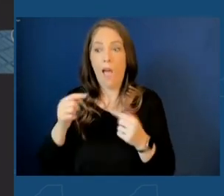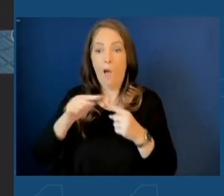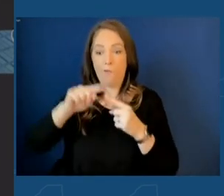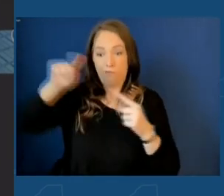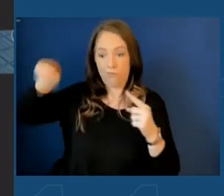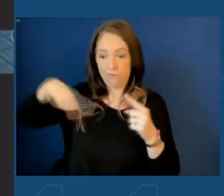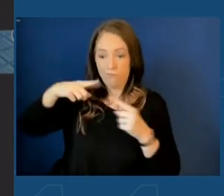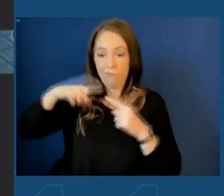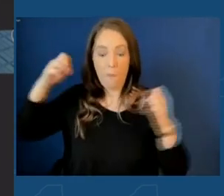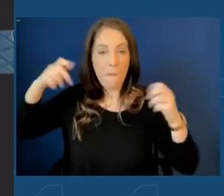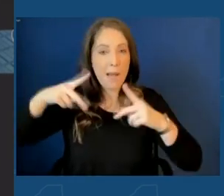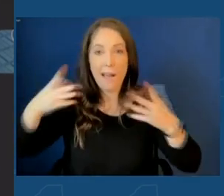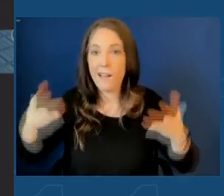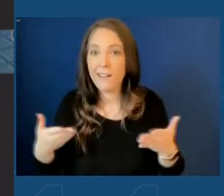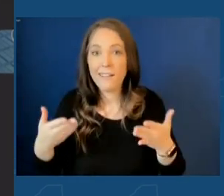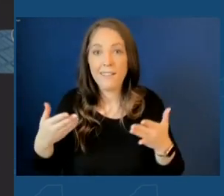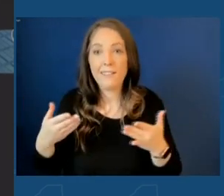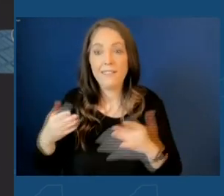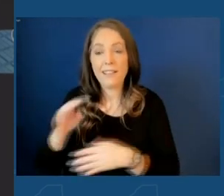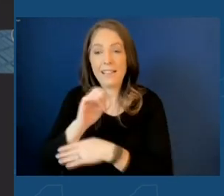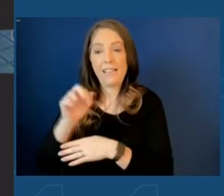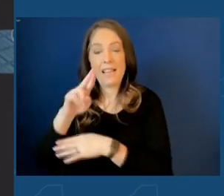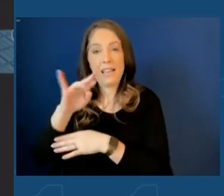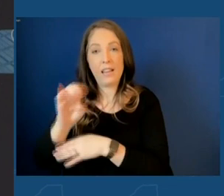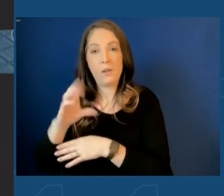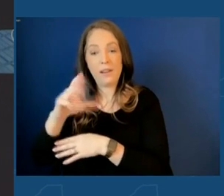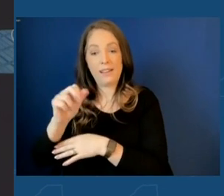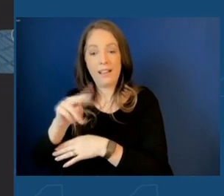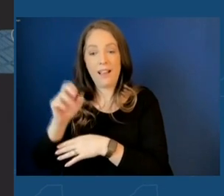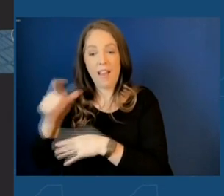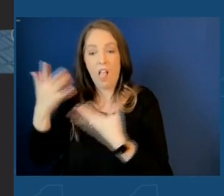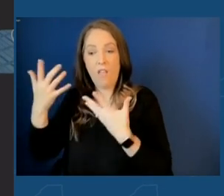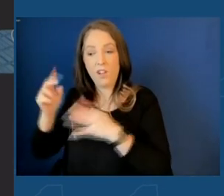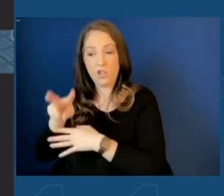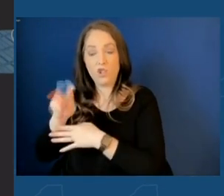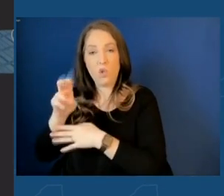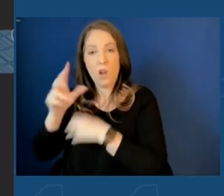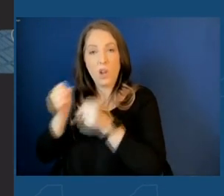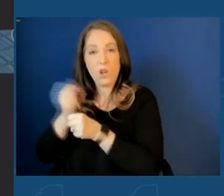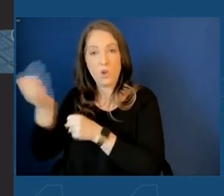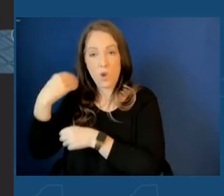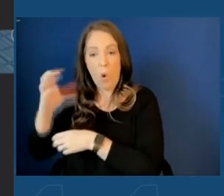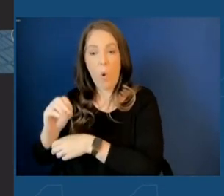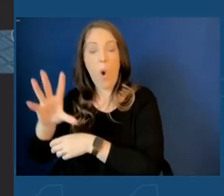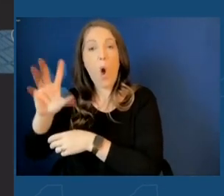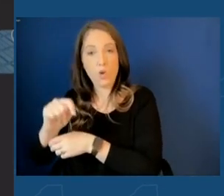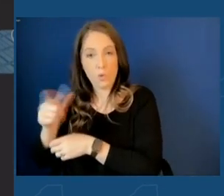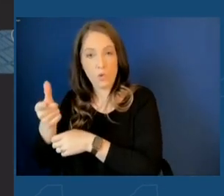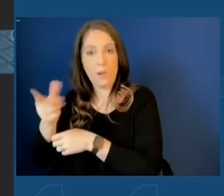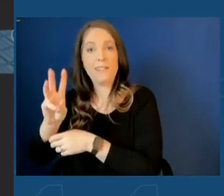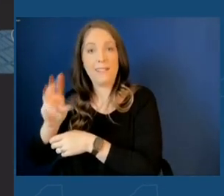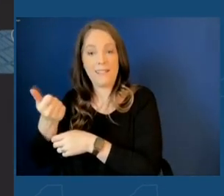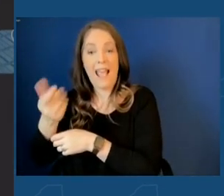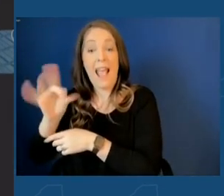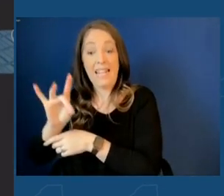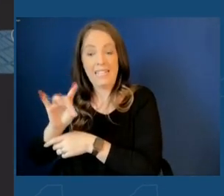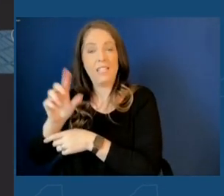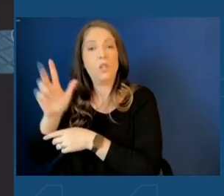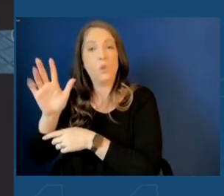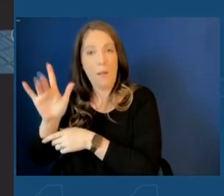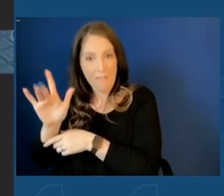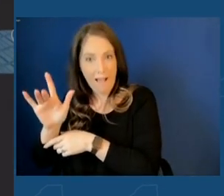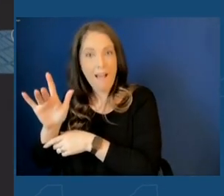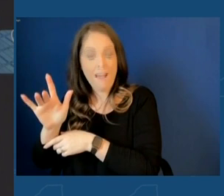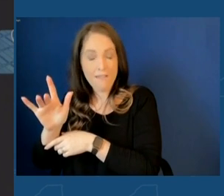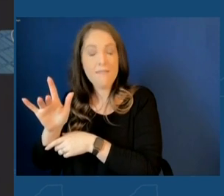The Erie Canal was completed nearly 200 years ago, this month, October 26, 1825, and